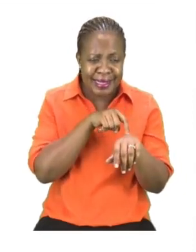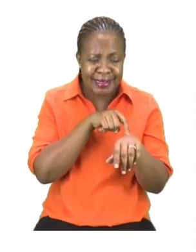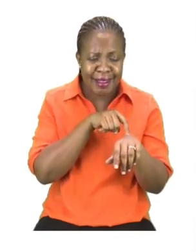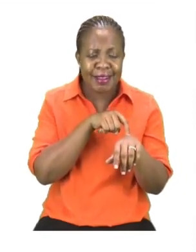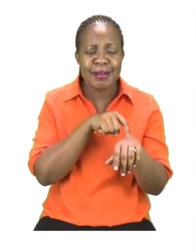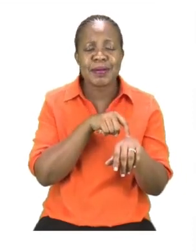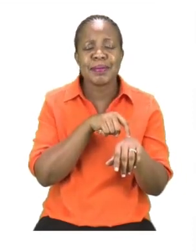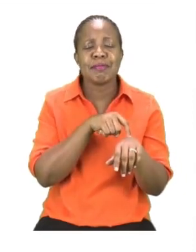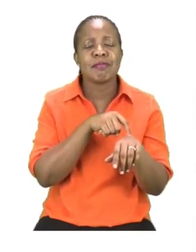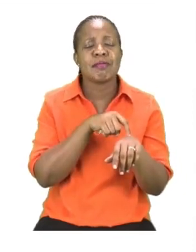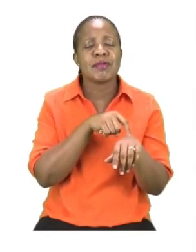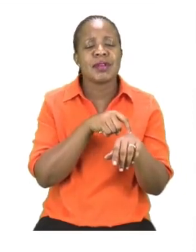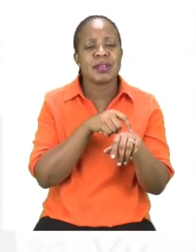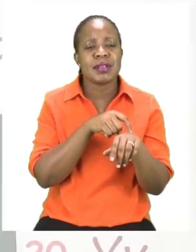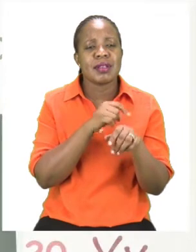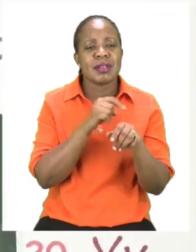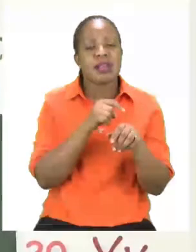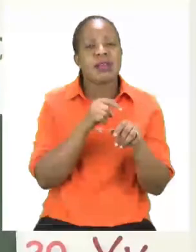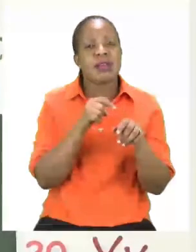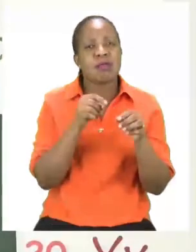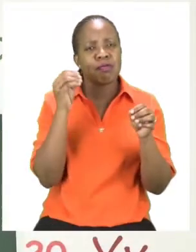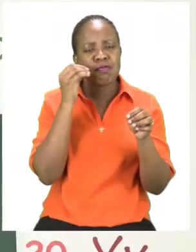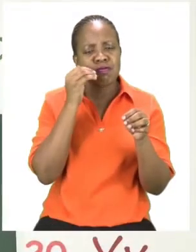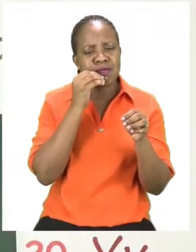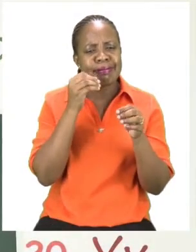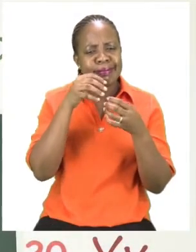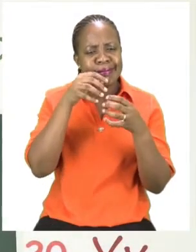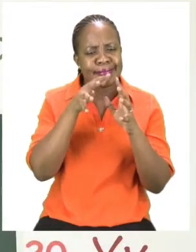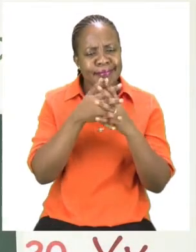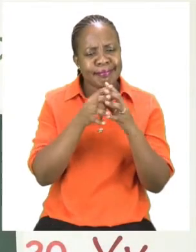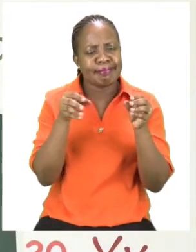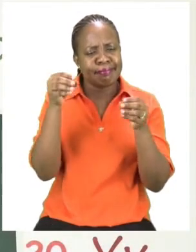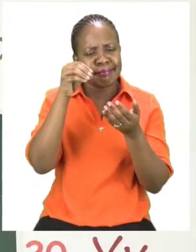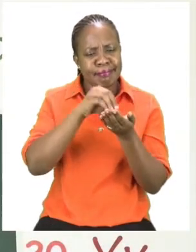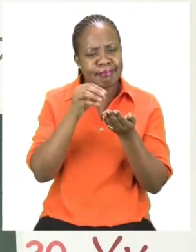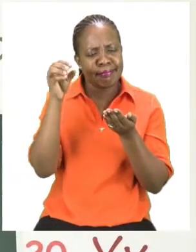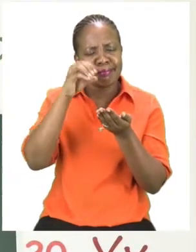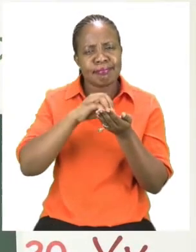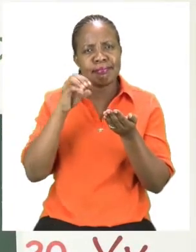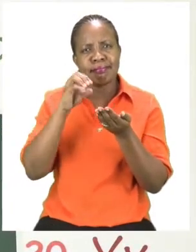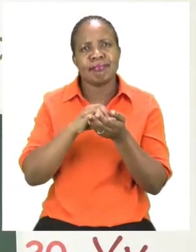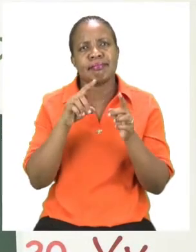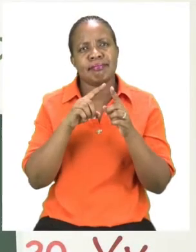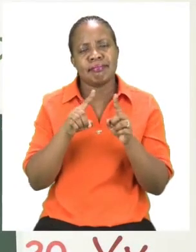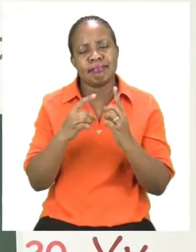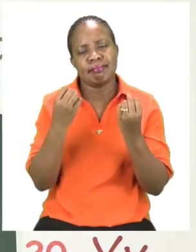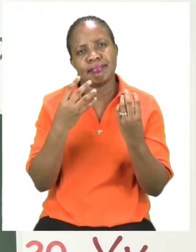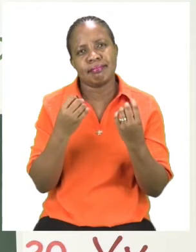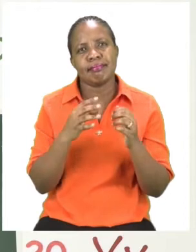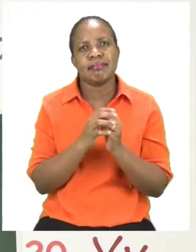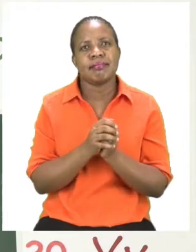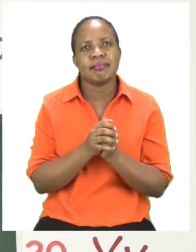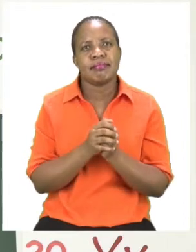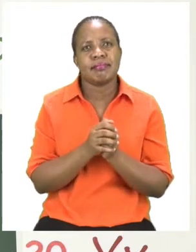Because I don't have a plate I want to show you the different foods that come together to make a meal. So in my K-Lite,